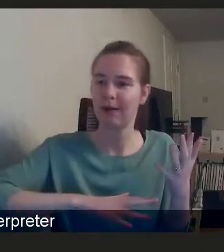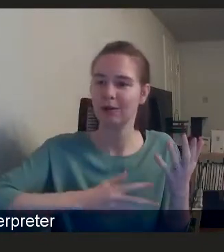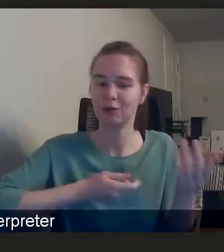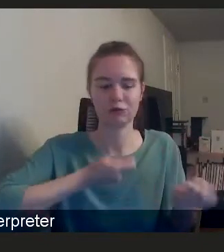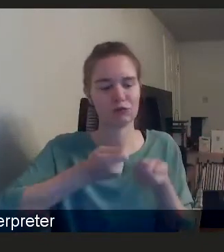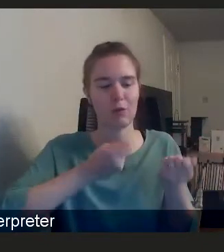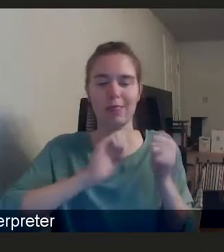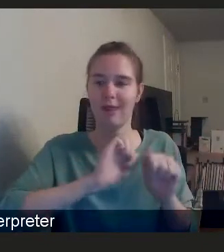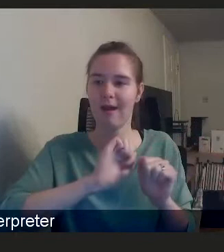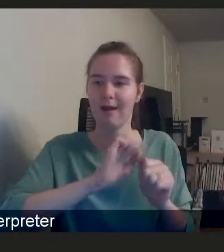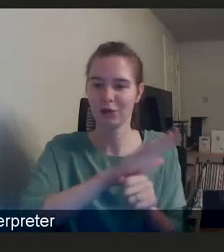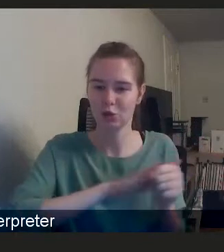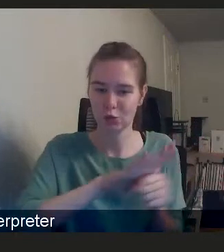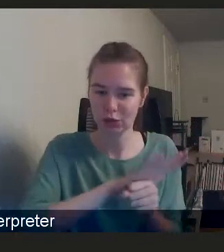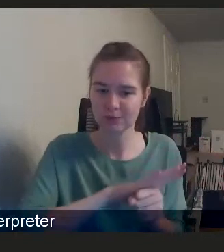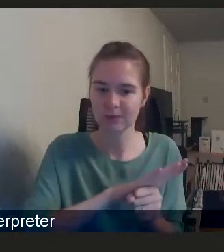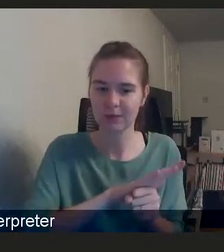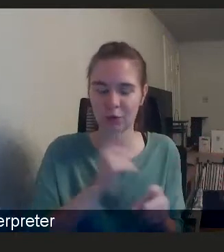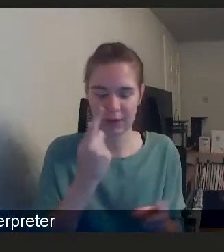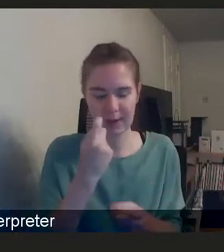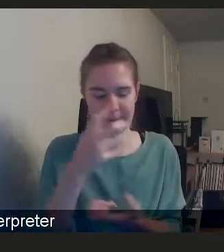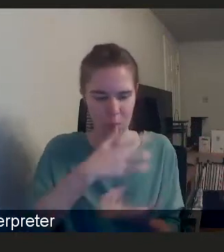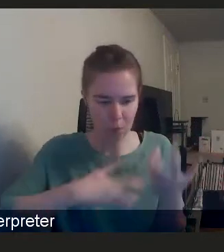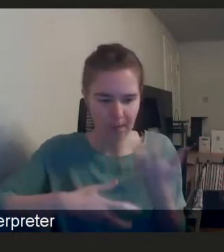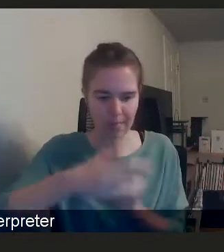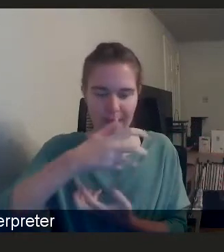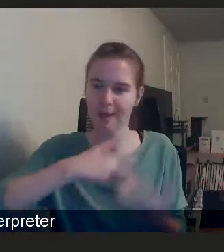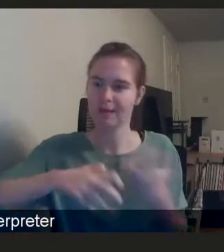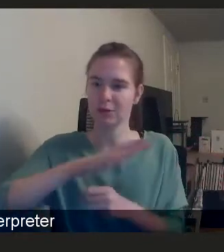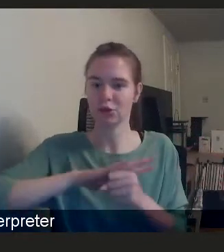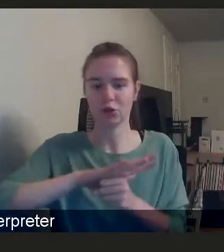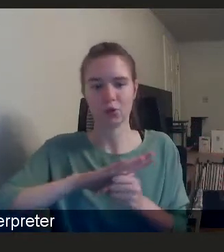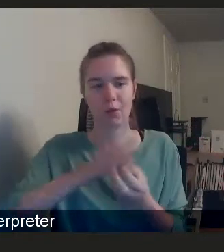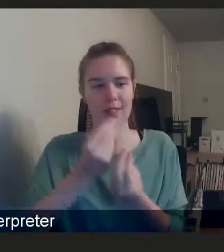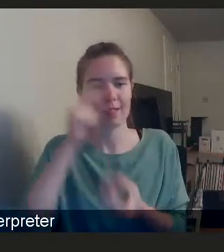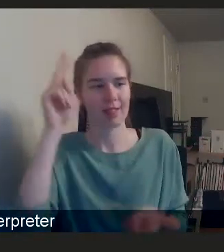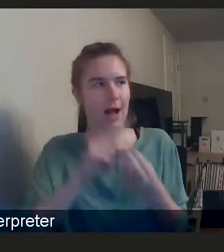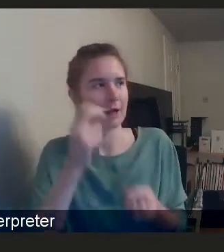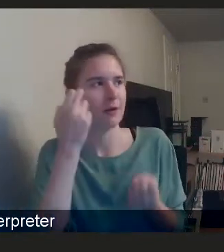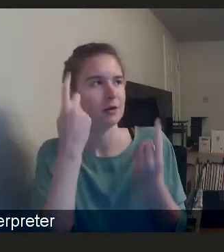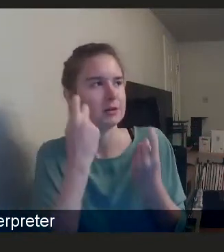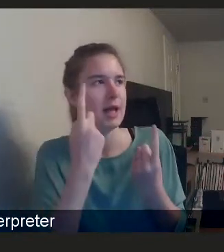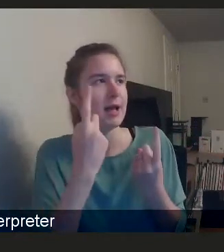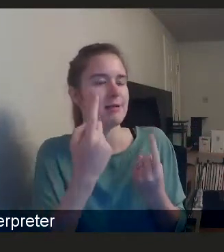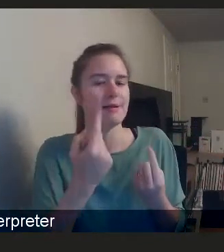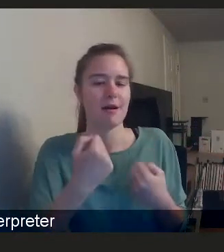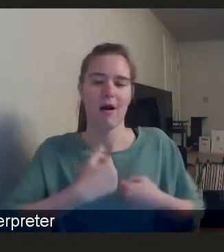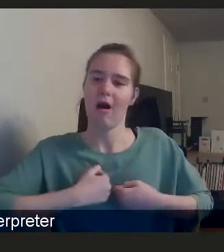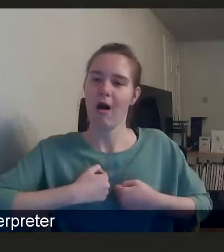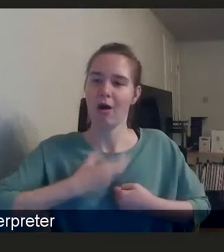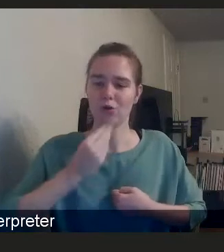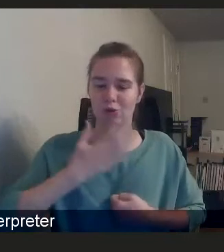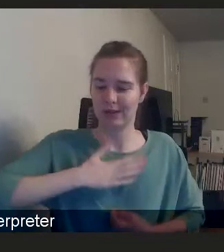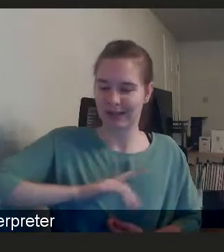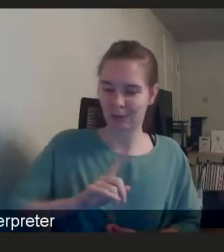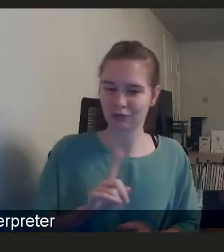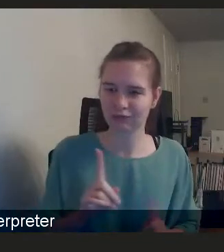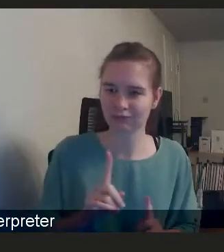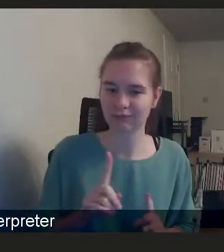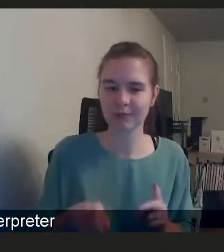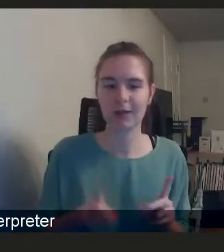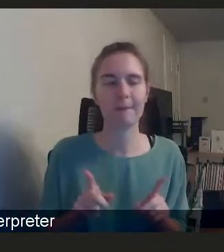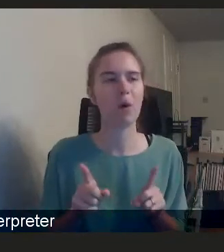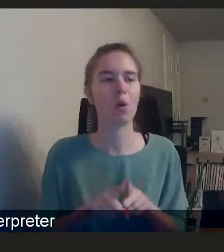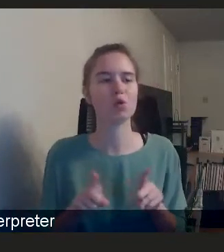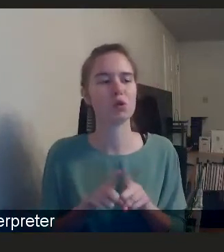So it's quite a complex situation, you know, in terms of a lack of understanding of what what our users need, but also